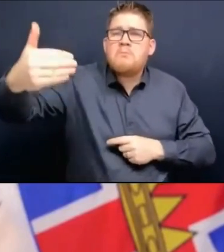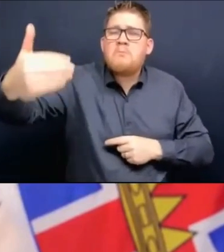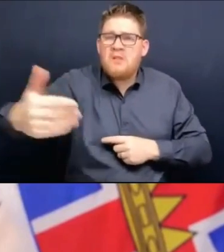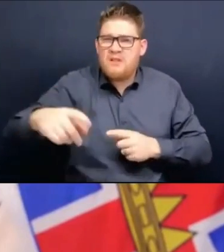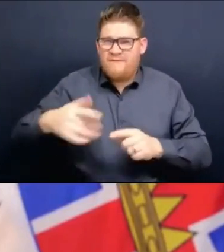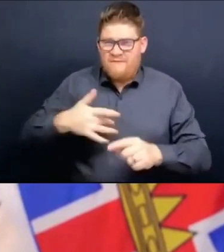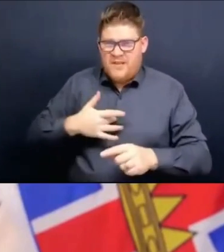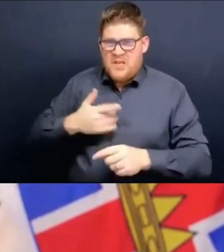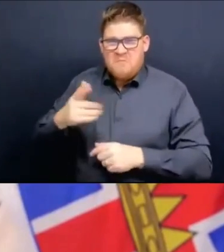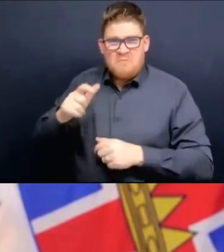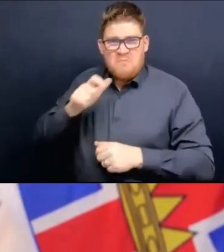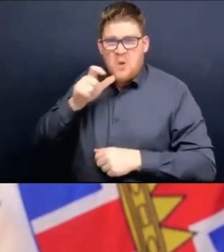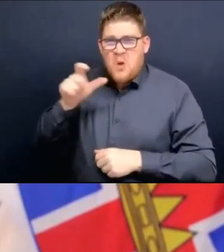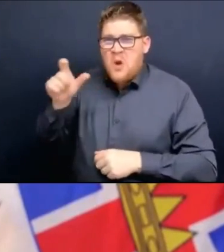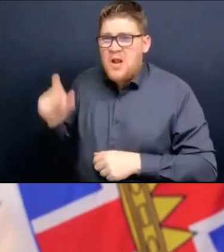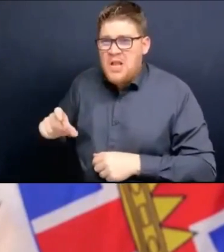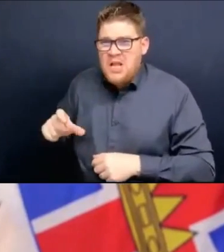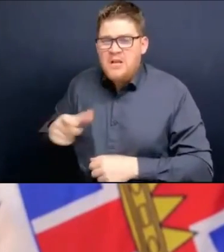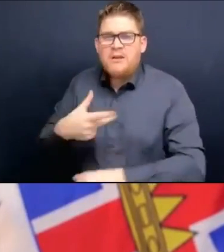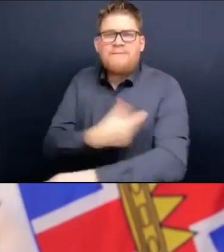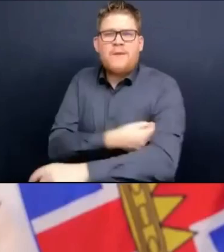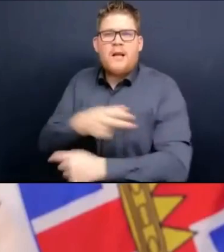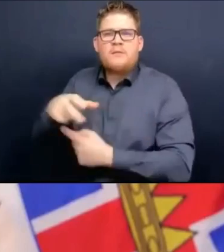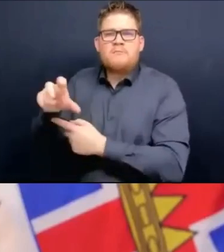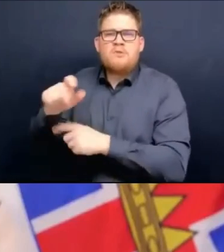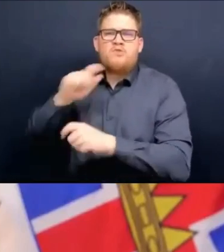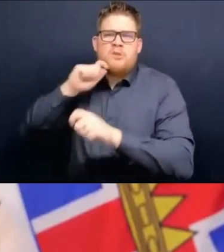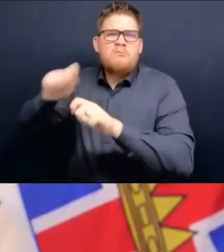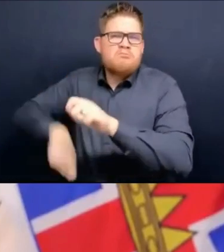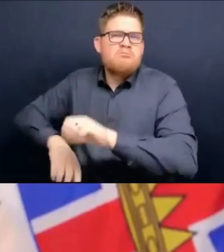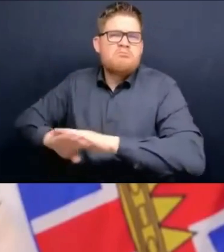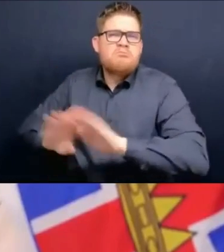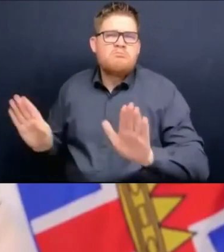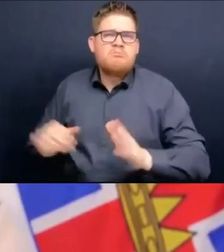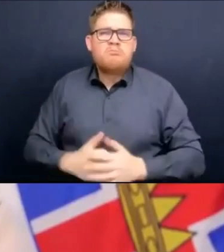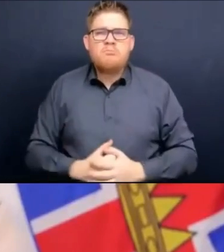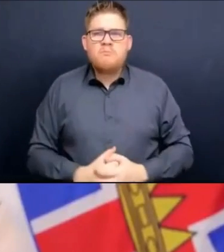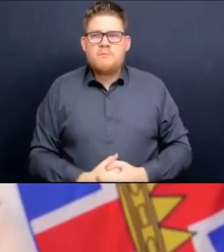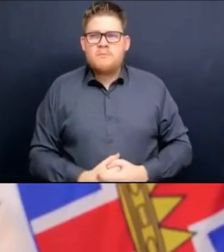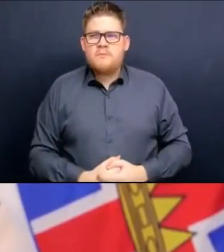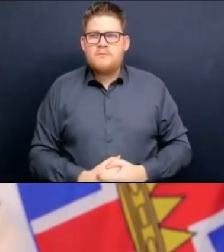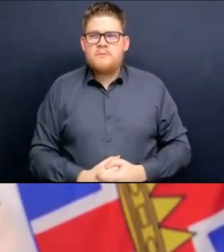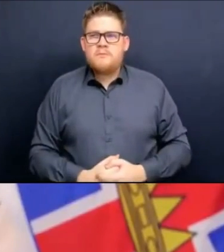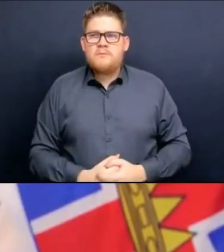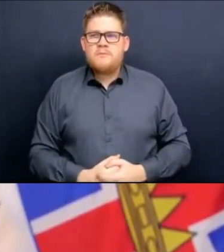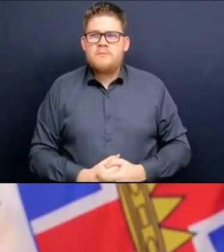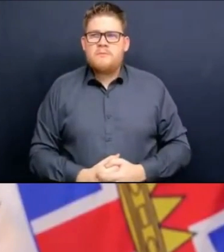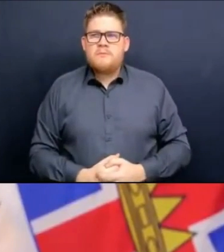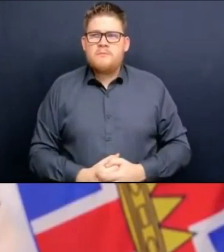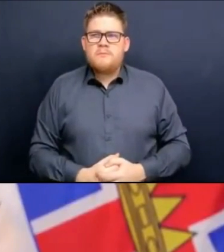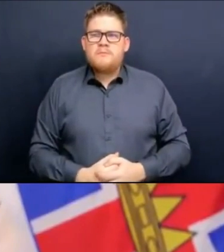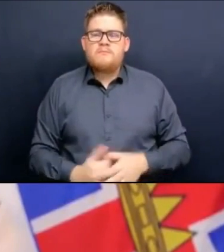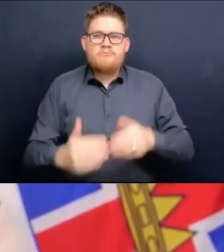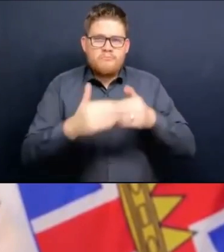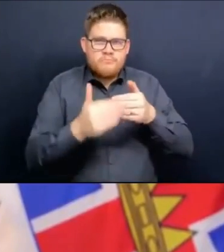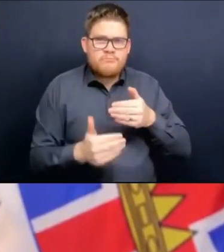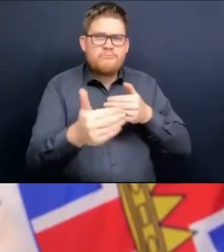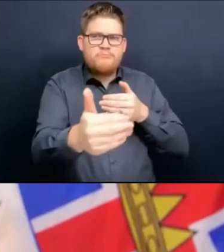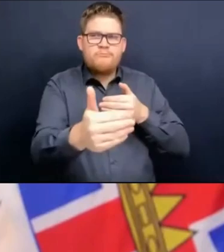communities and where we no longer need to mitigate that risk. people are more comfortable with being together in those indoor